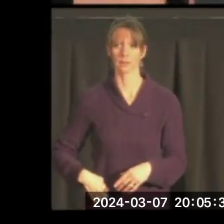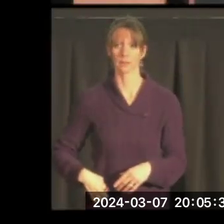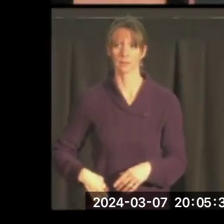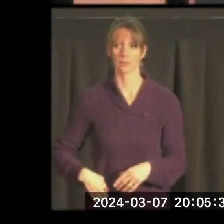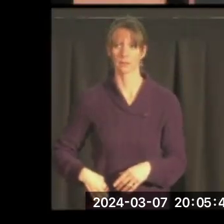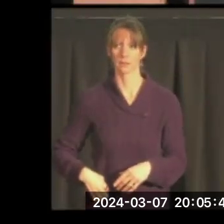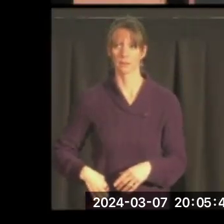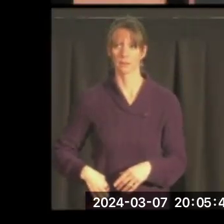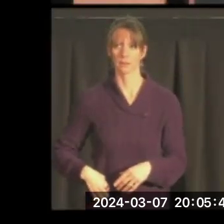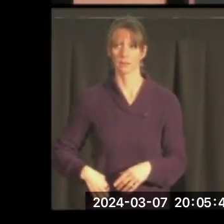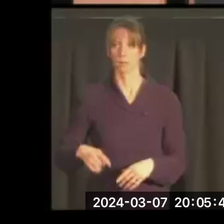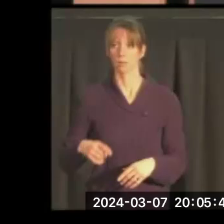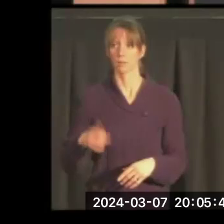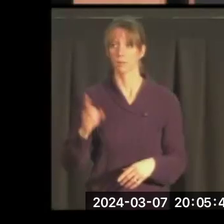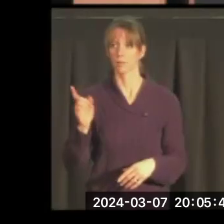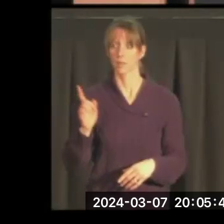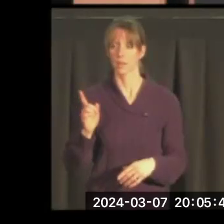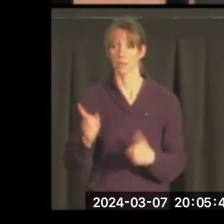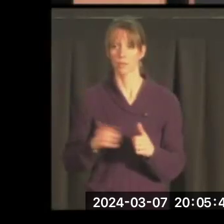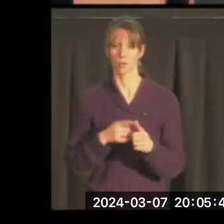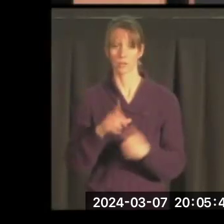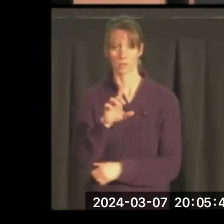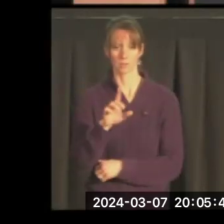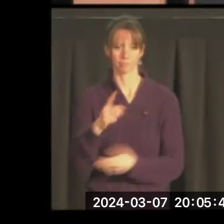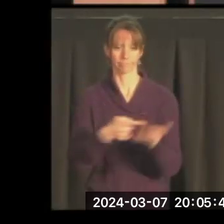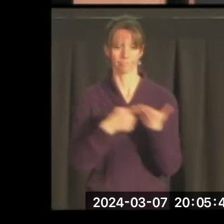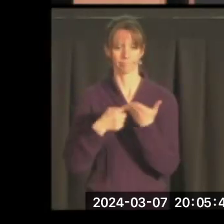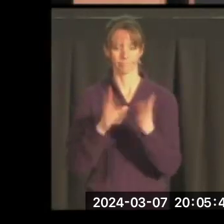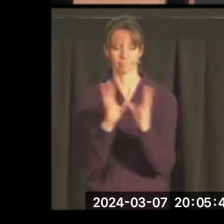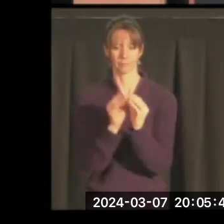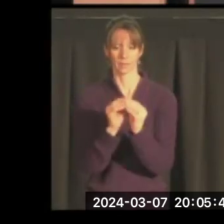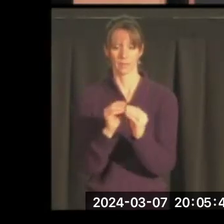The opening is one of the first of the delegations of the president.